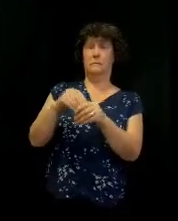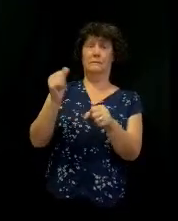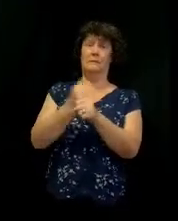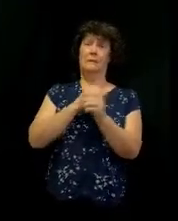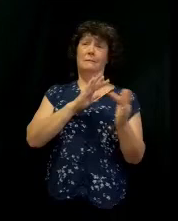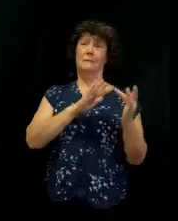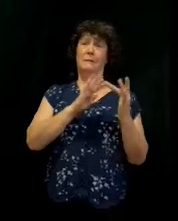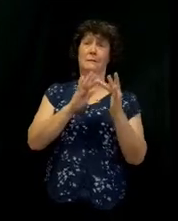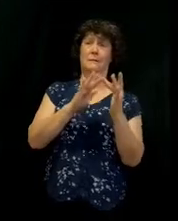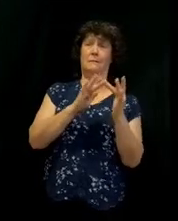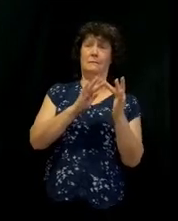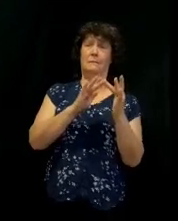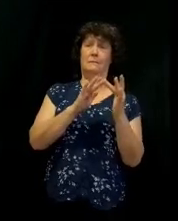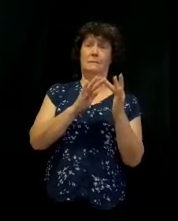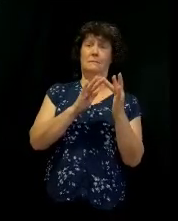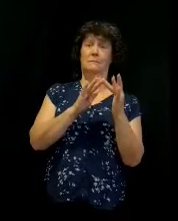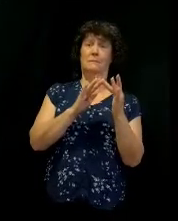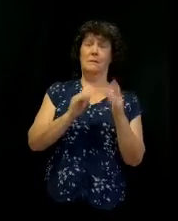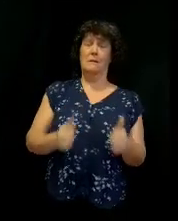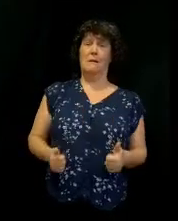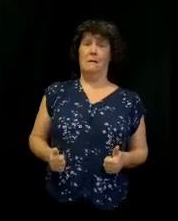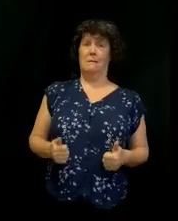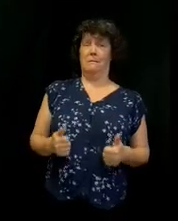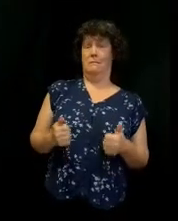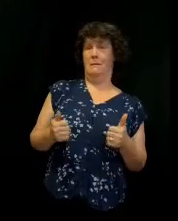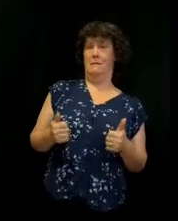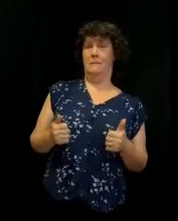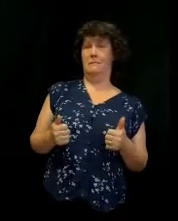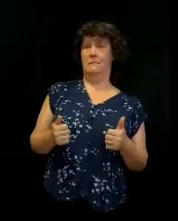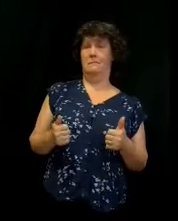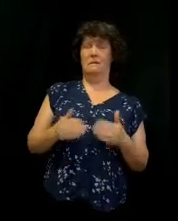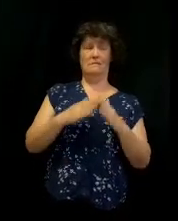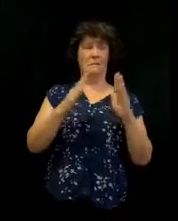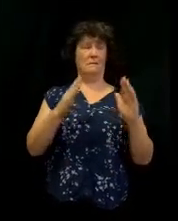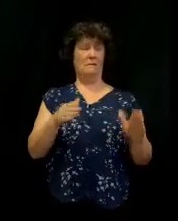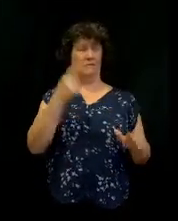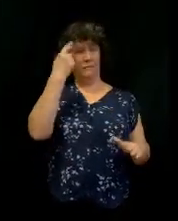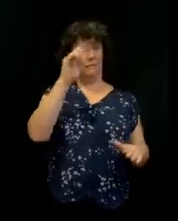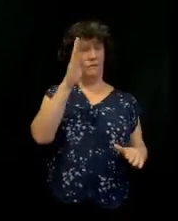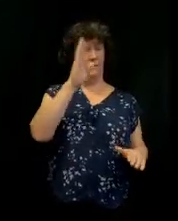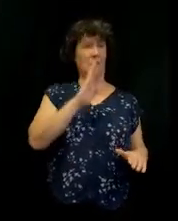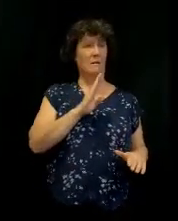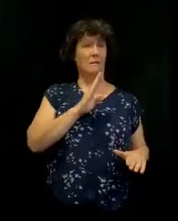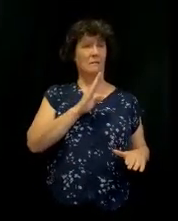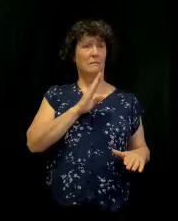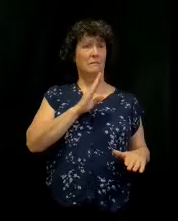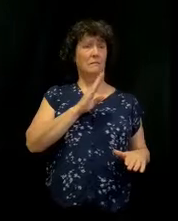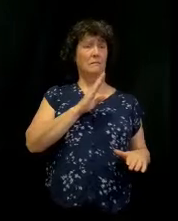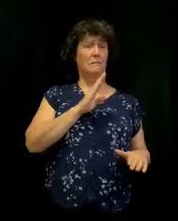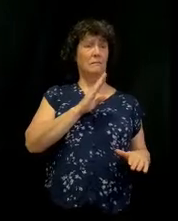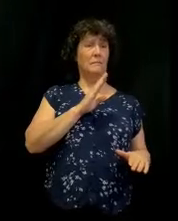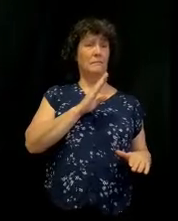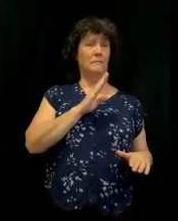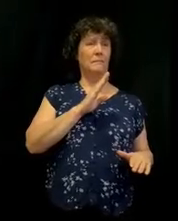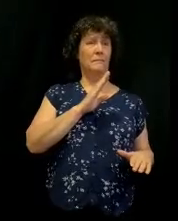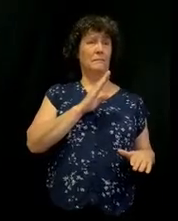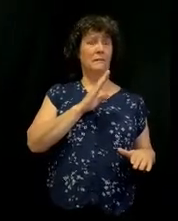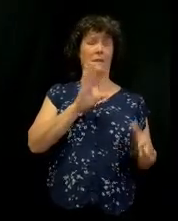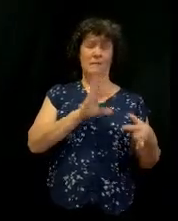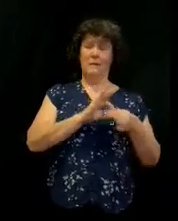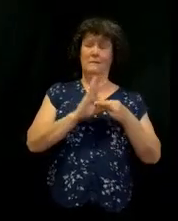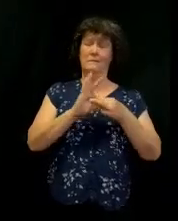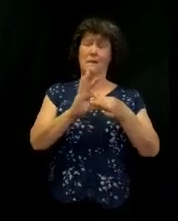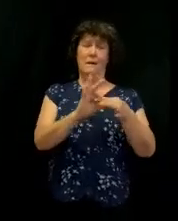So a habitat for God. They were one. They were together. They were in unity.